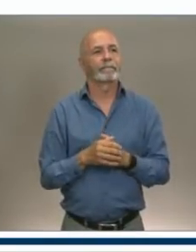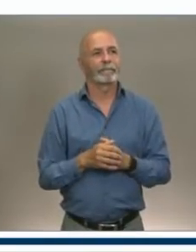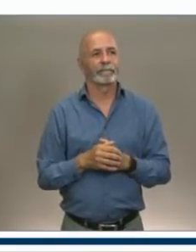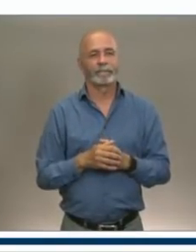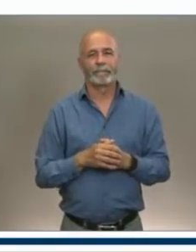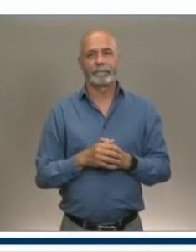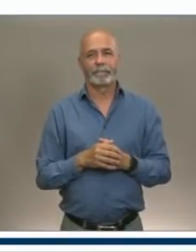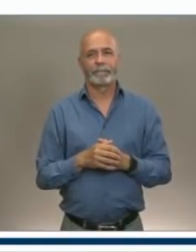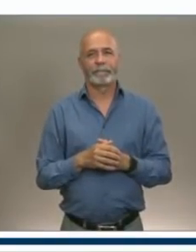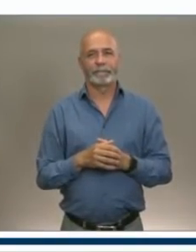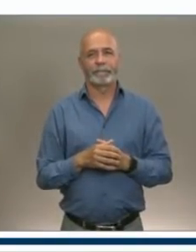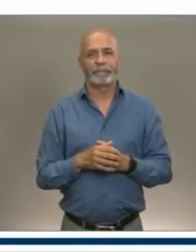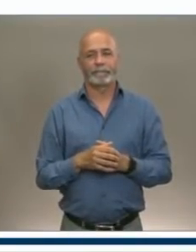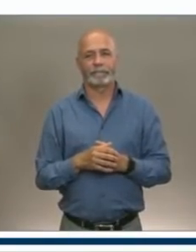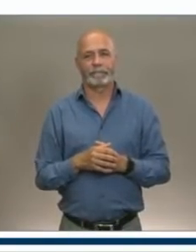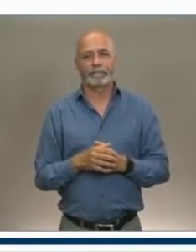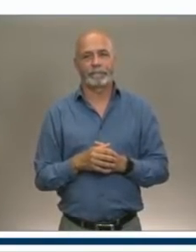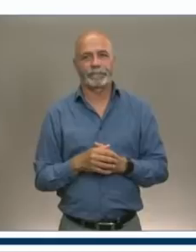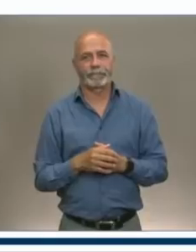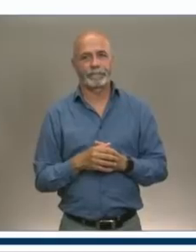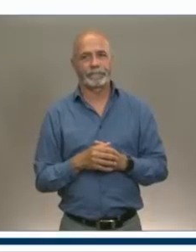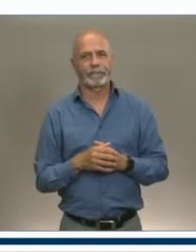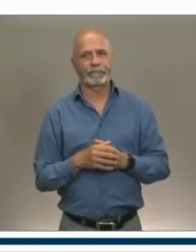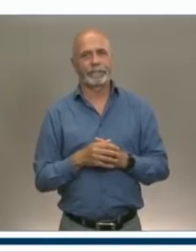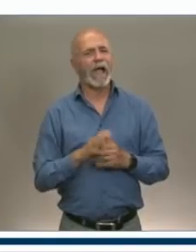Well, thanks a lot. That was a nice video.